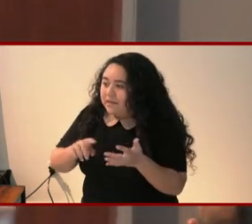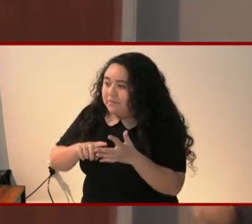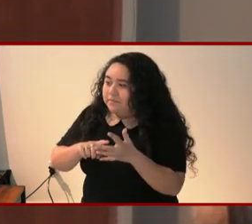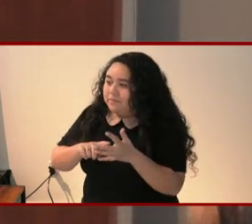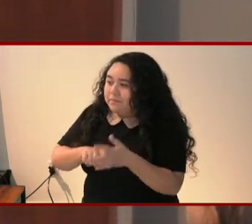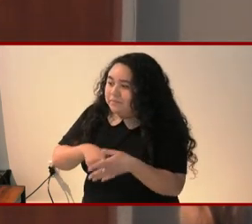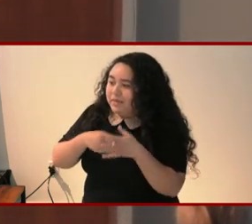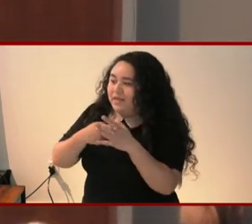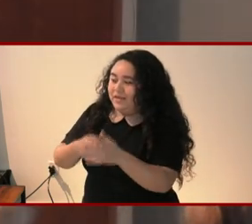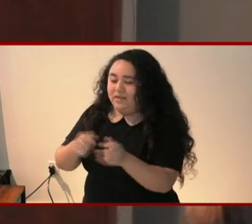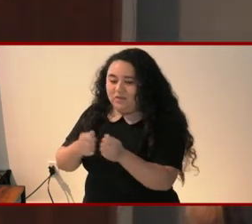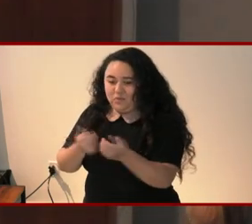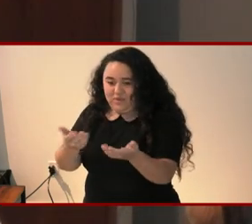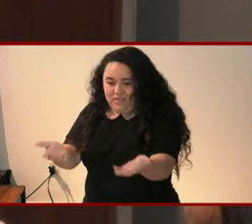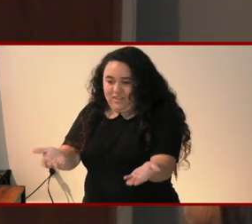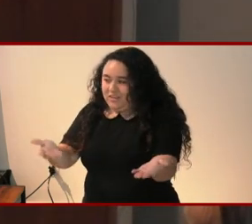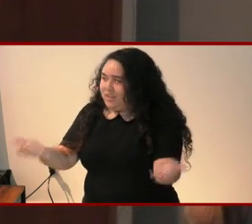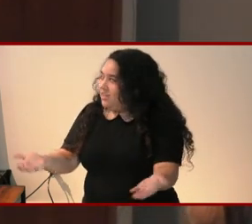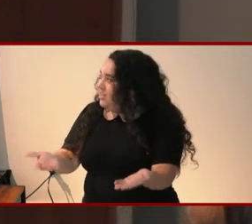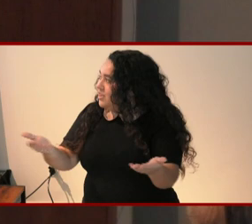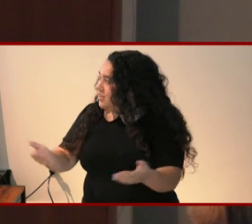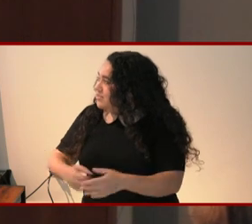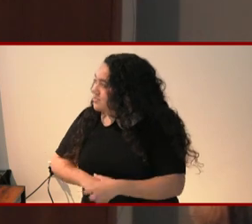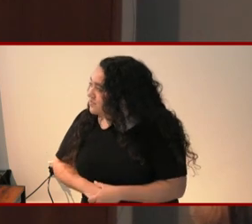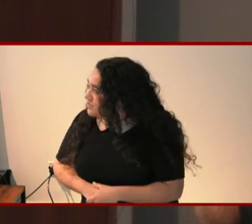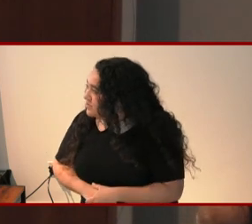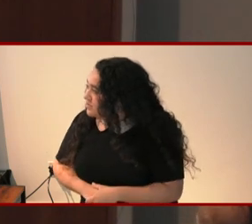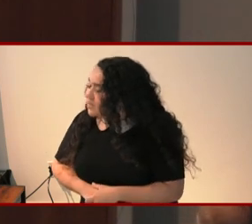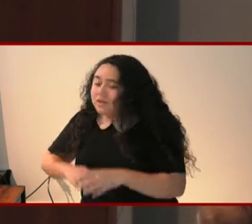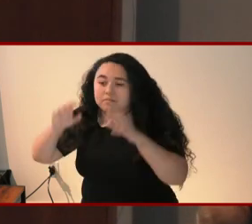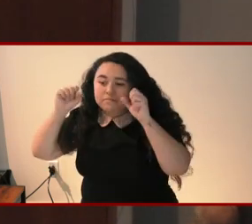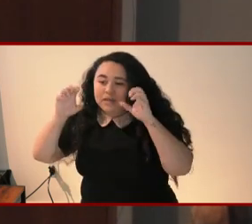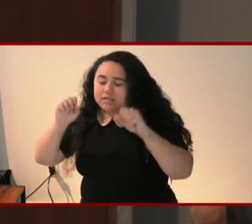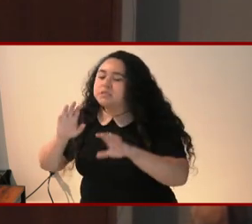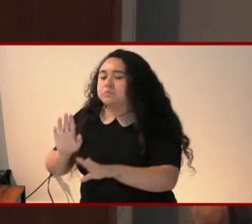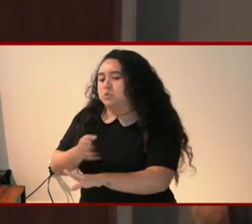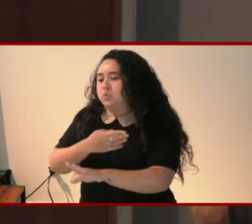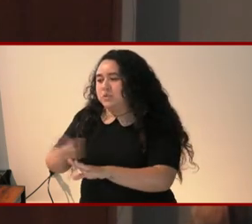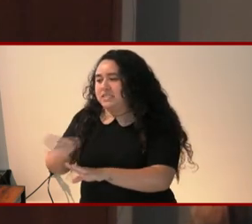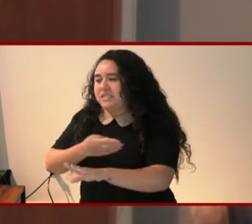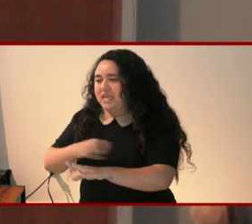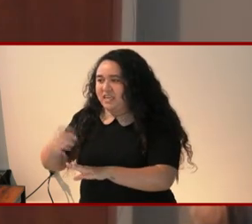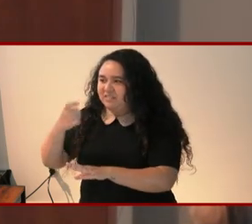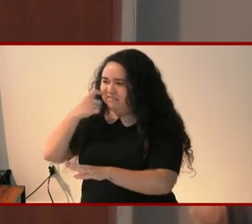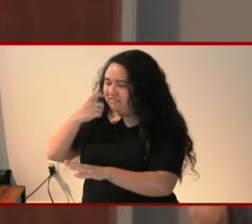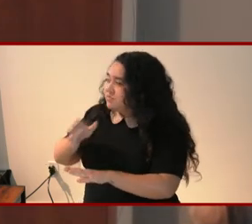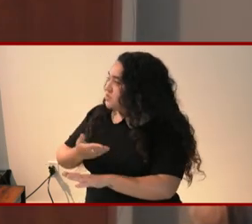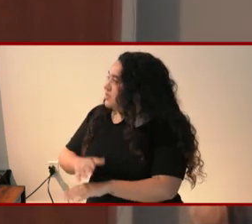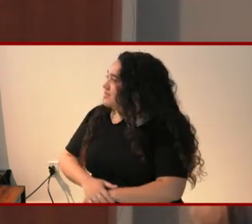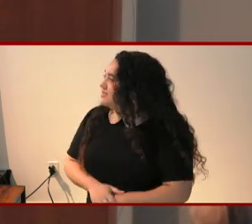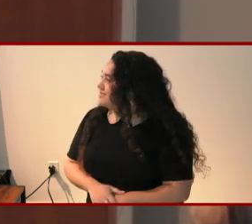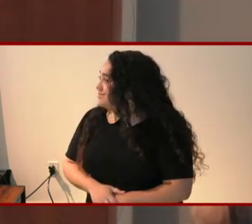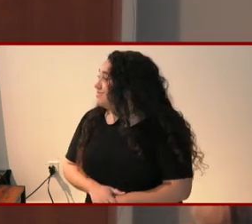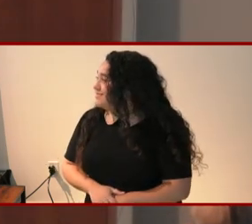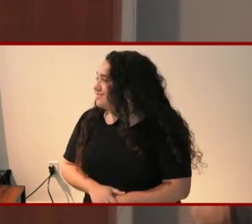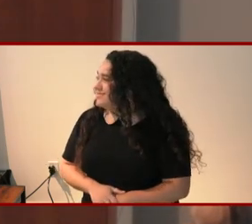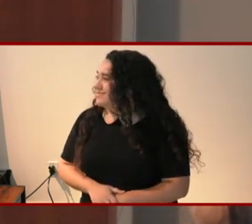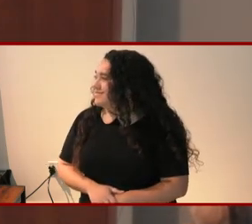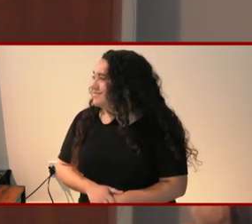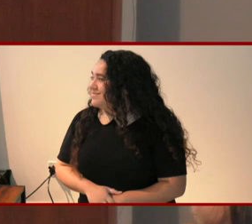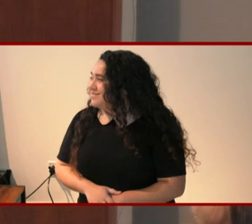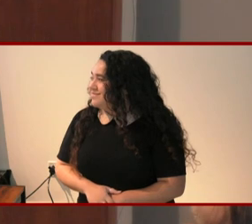Spake Zarathustra, fabulous piece of music. I'll begin with